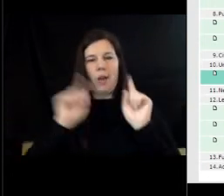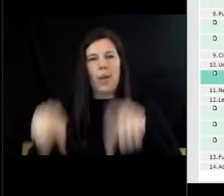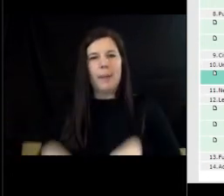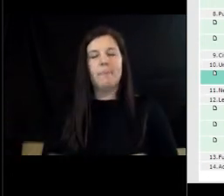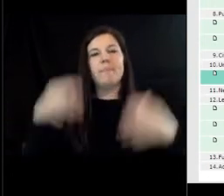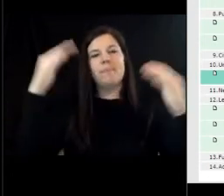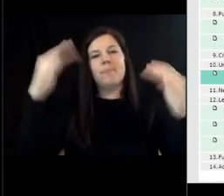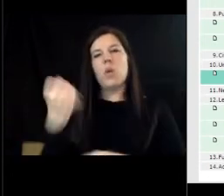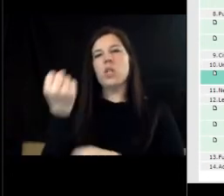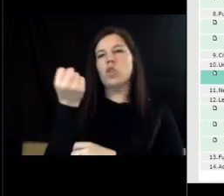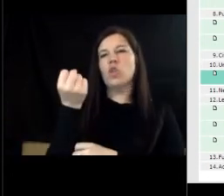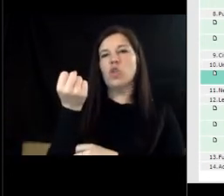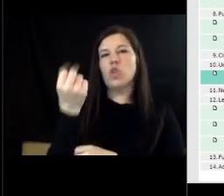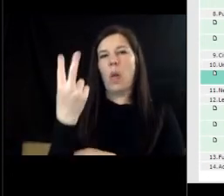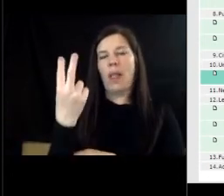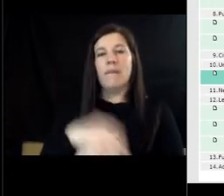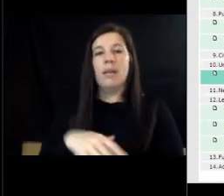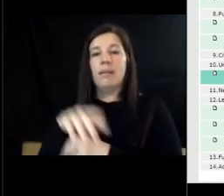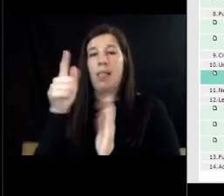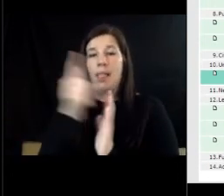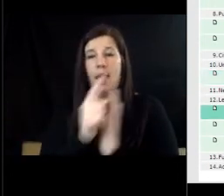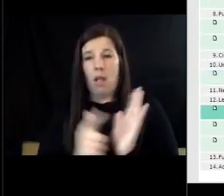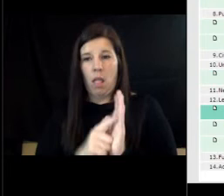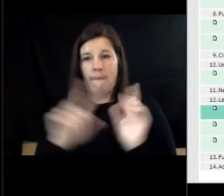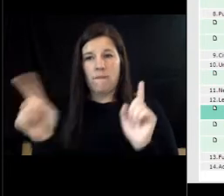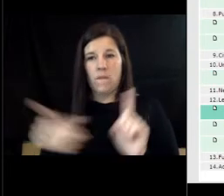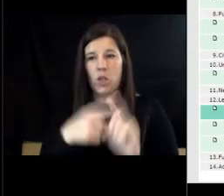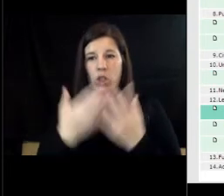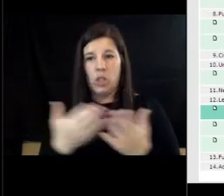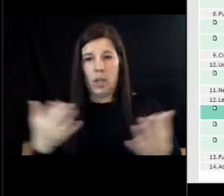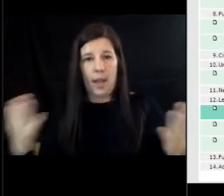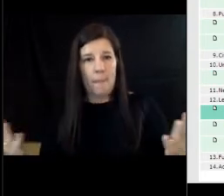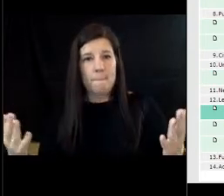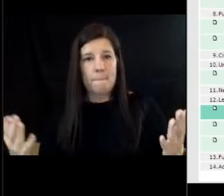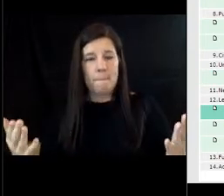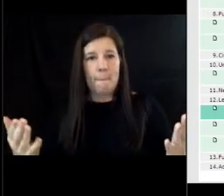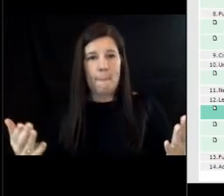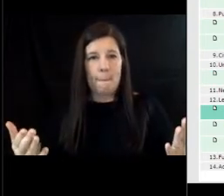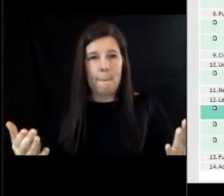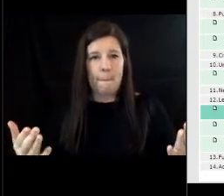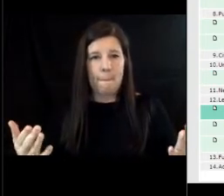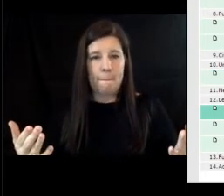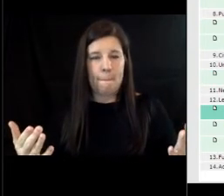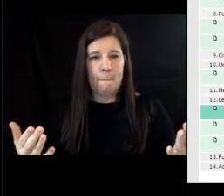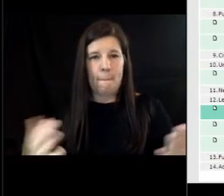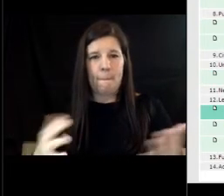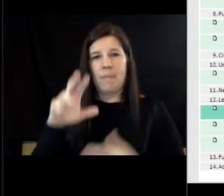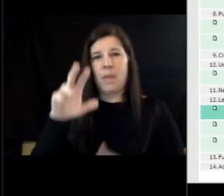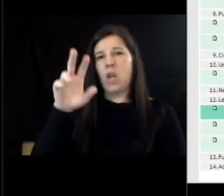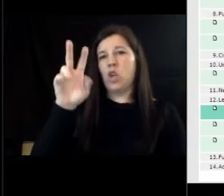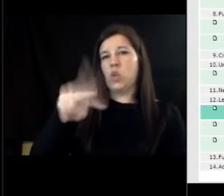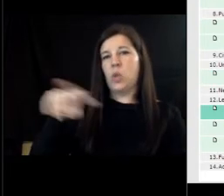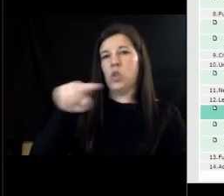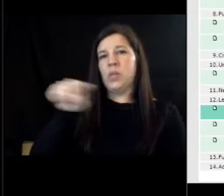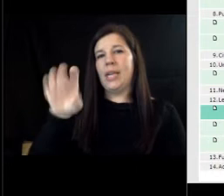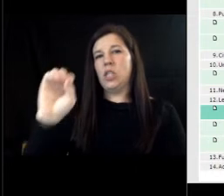item here is proposed ordinance number our excuse me number 22-014